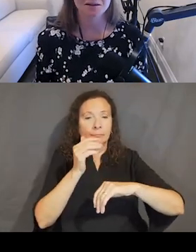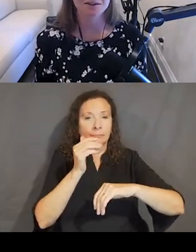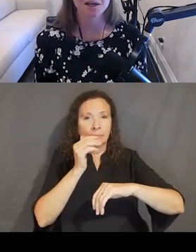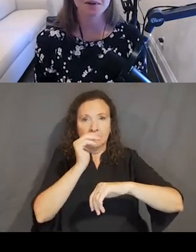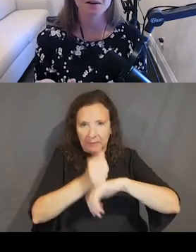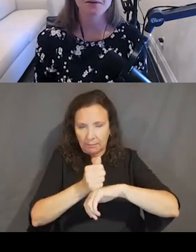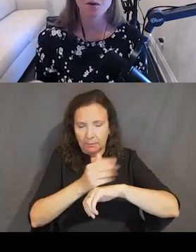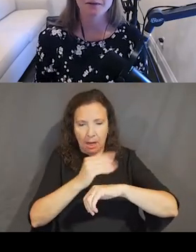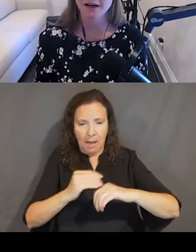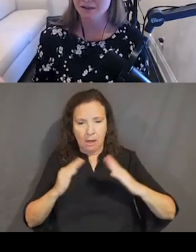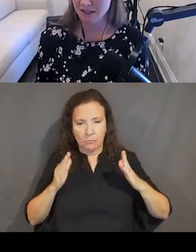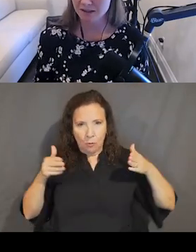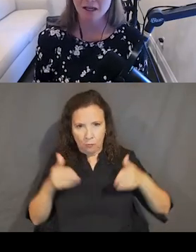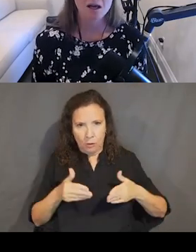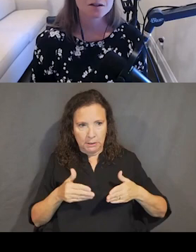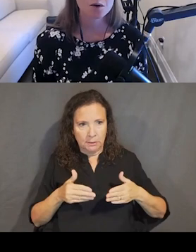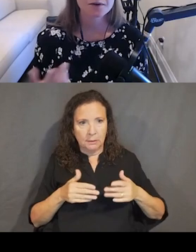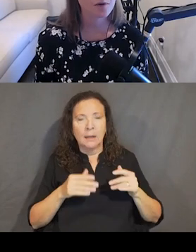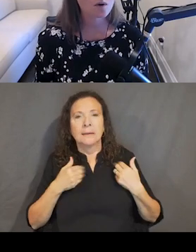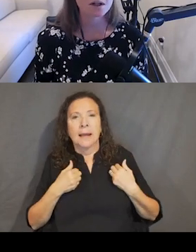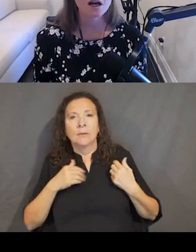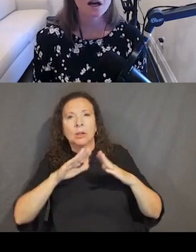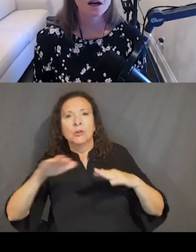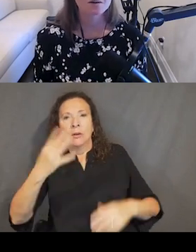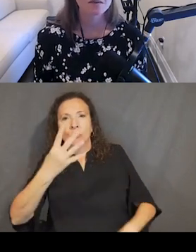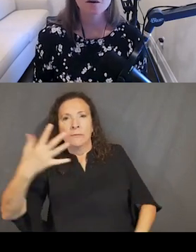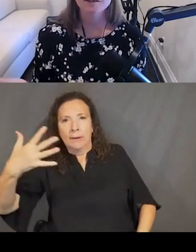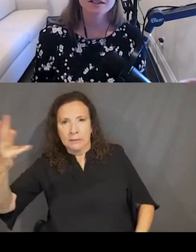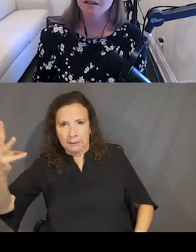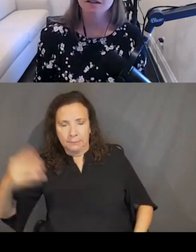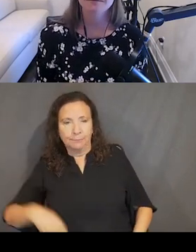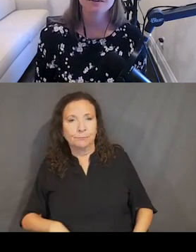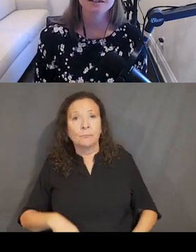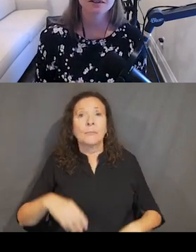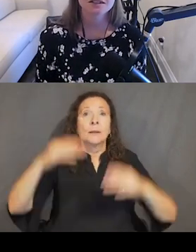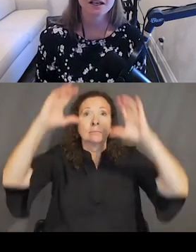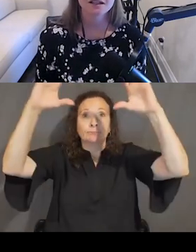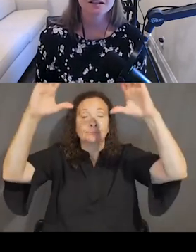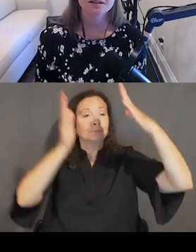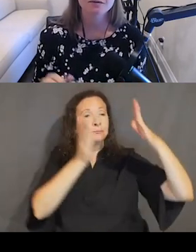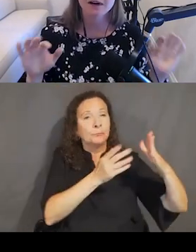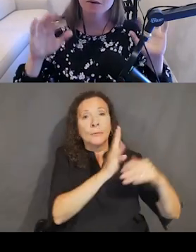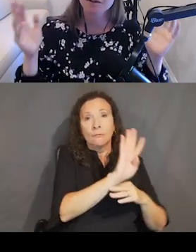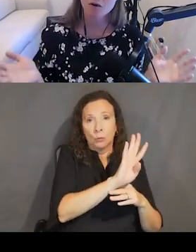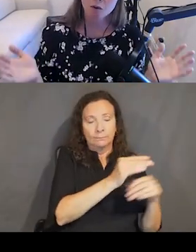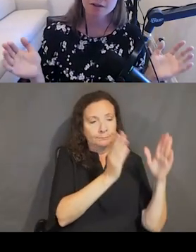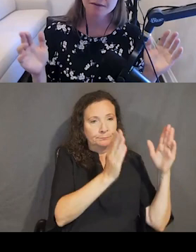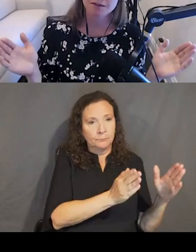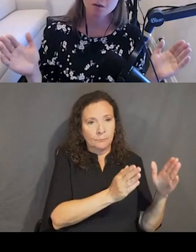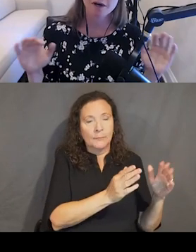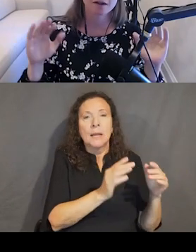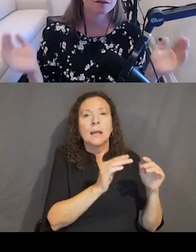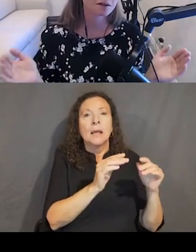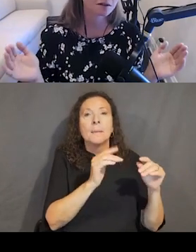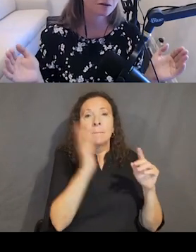system examples up of four, five and six. So for four, all we did here for the default state is round the corners